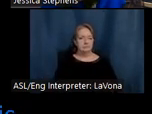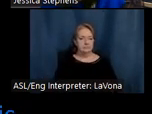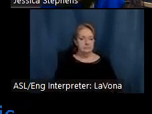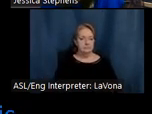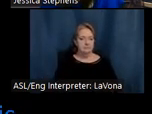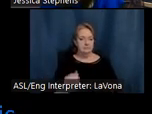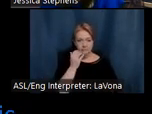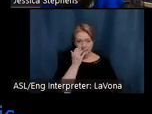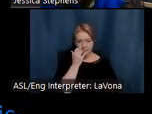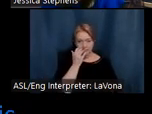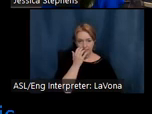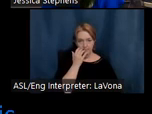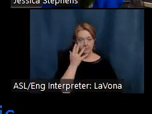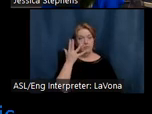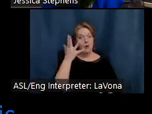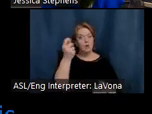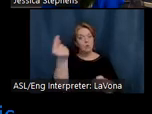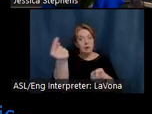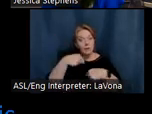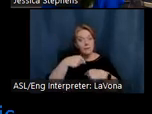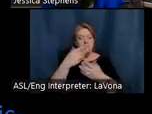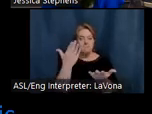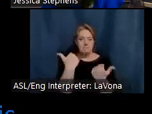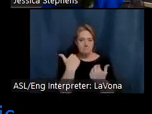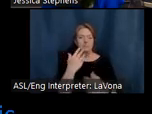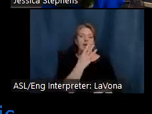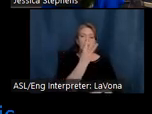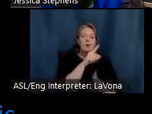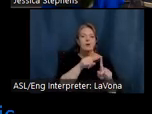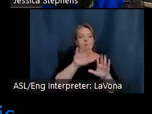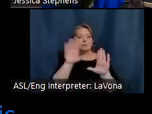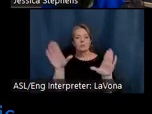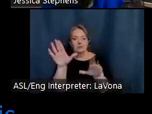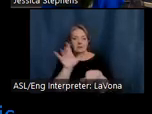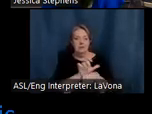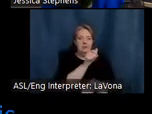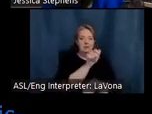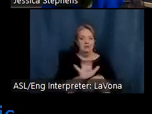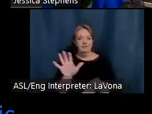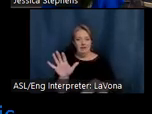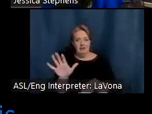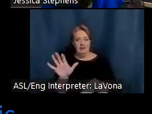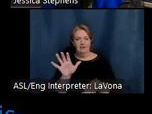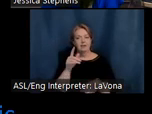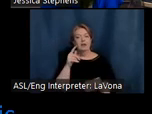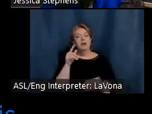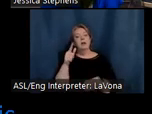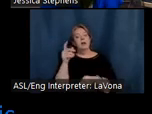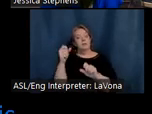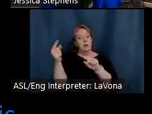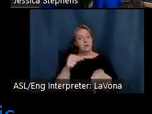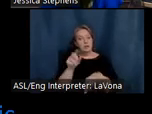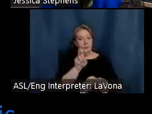We are open Wednesday through Sunday, 10 a.m. through 5 p.m., and we offer timed